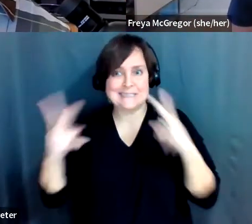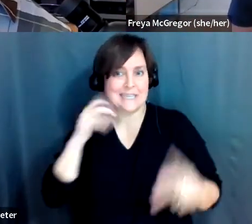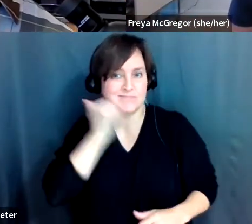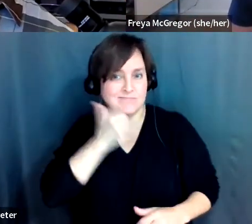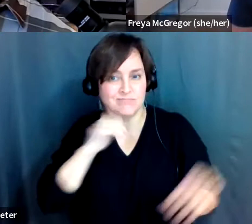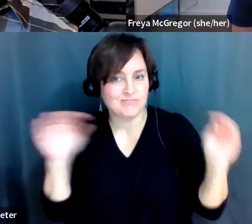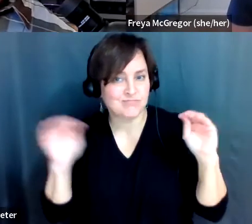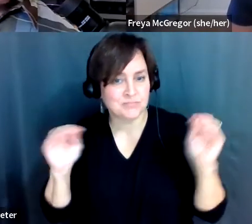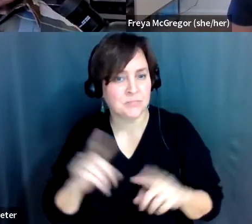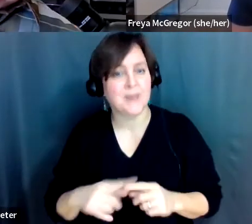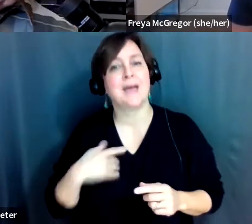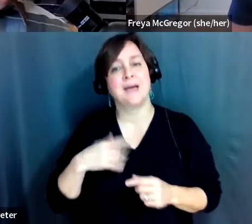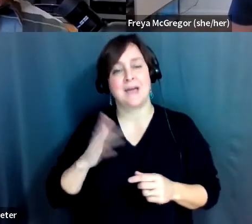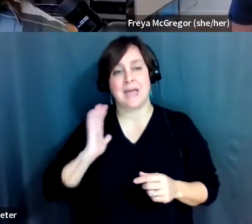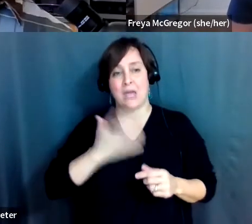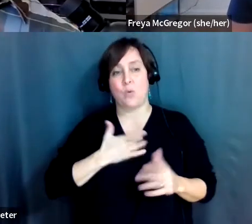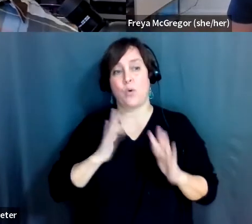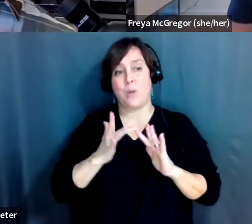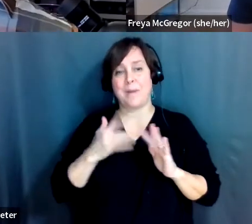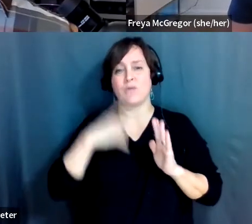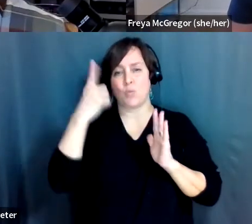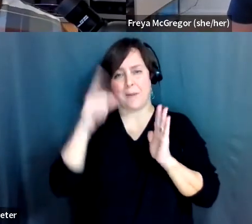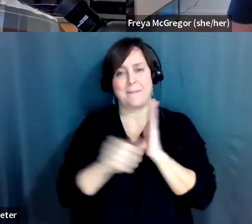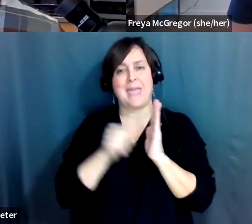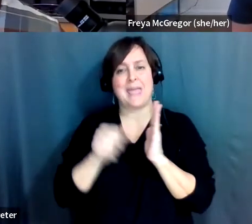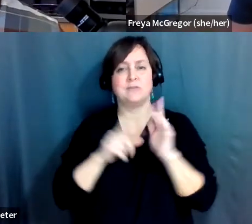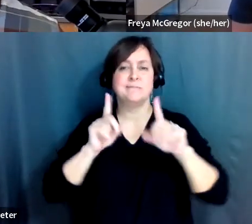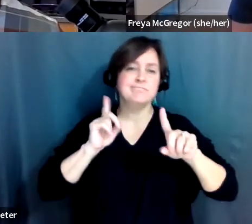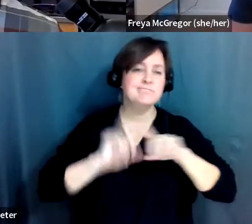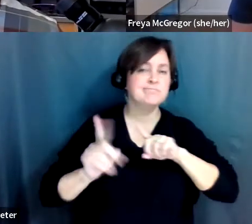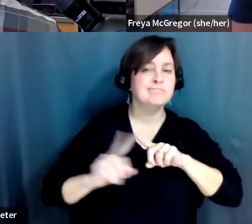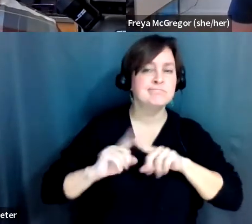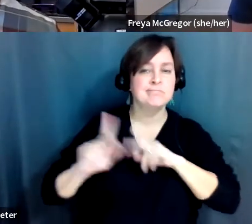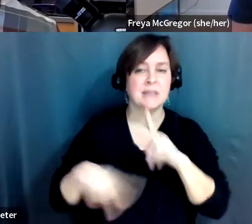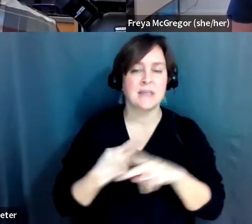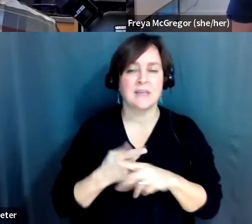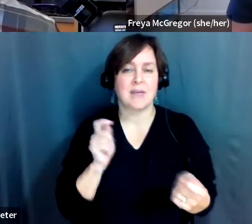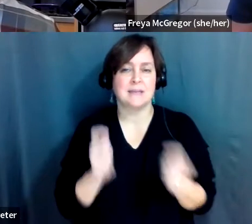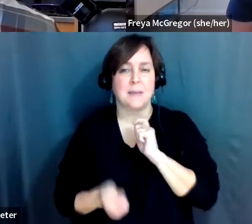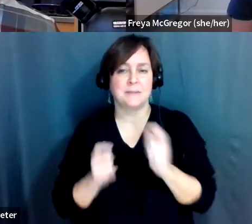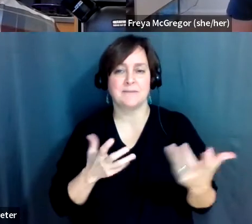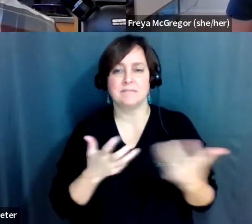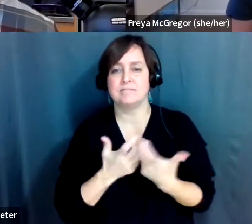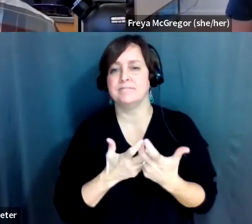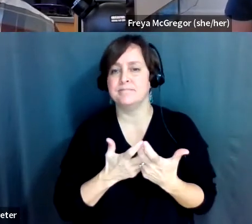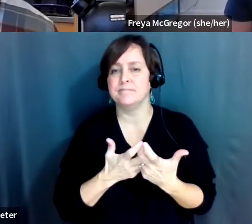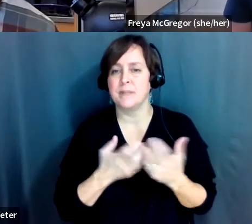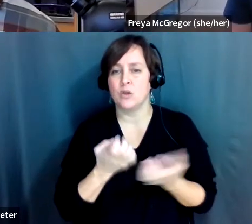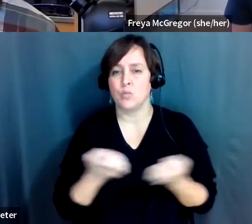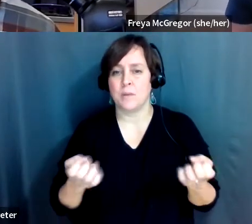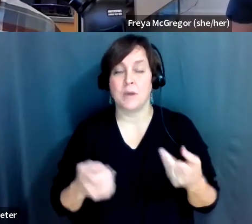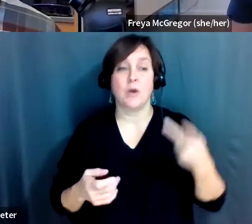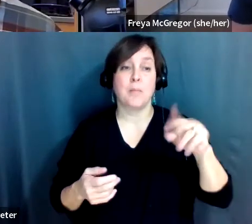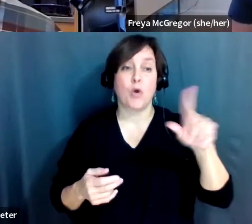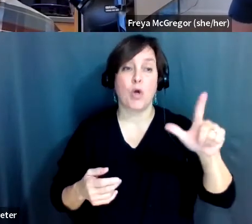But we have a page on our website of different kinds of adaptive birding equipment. Paul's website